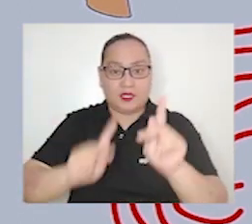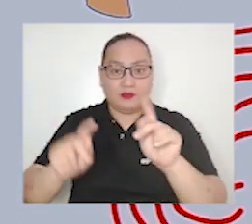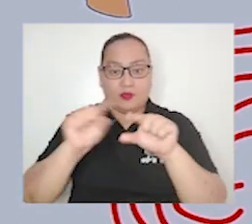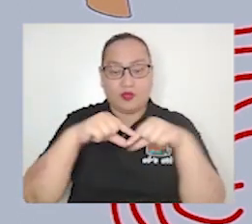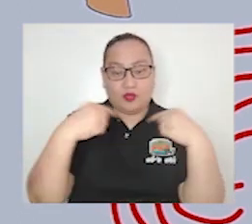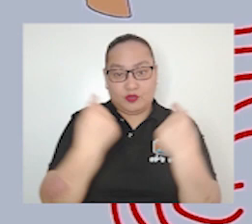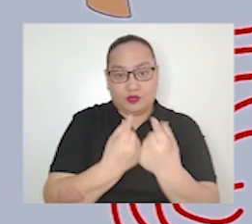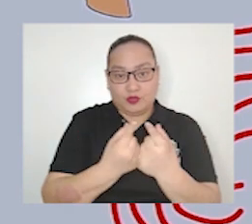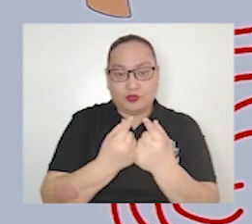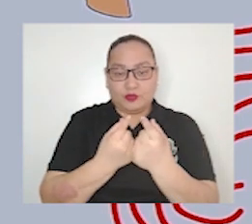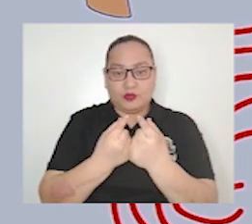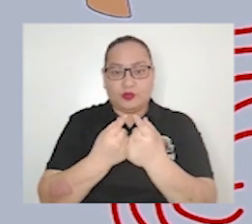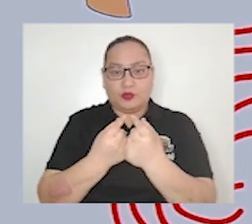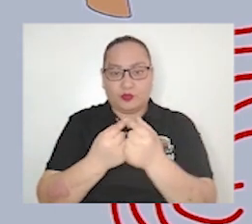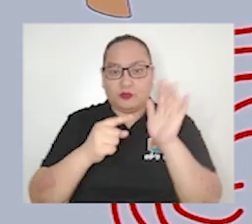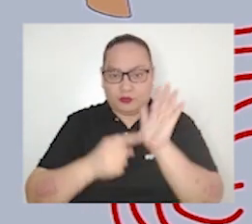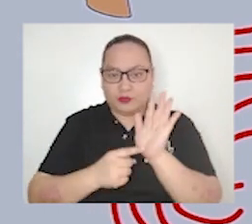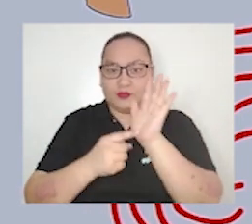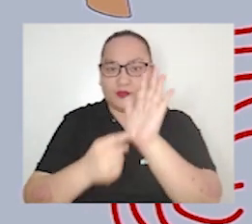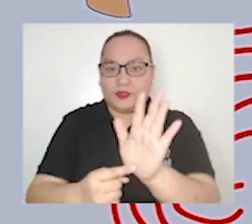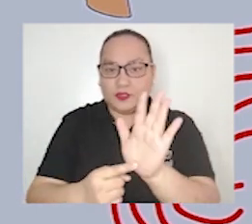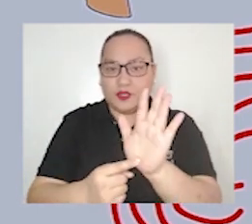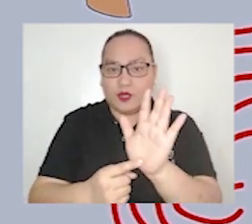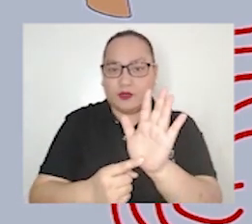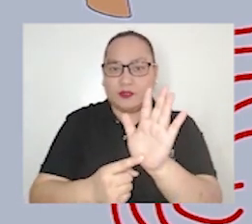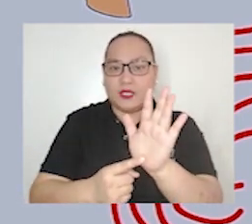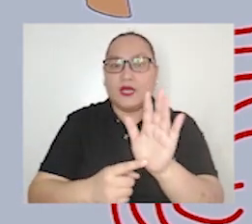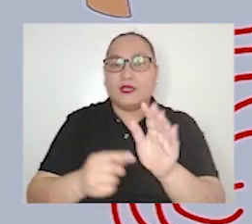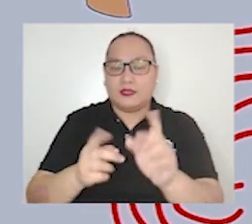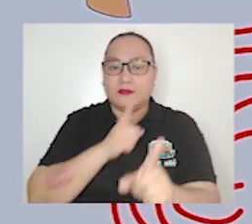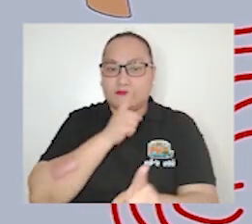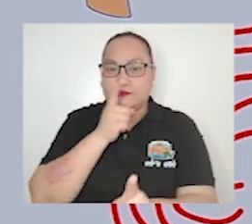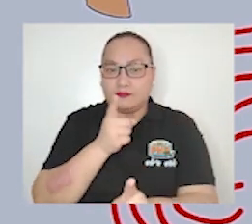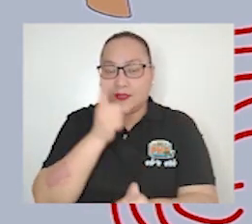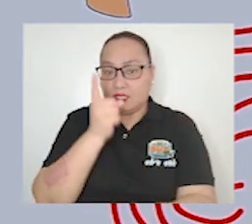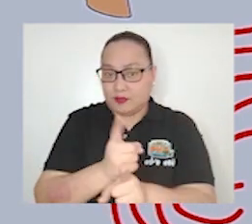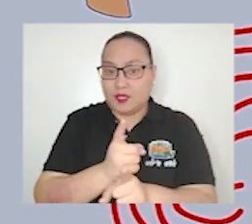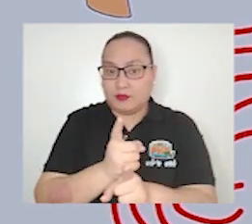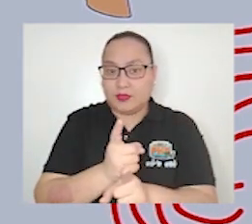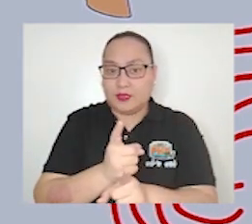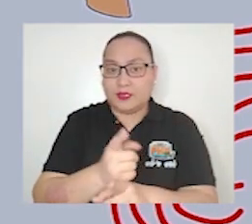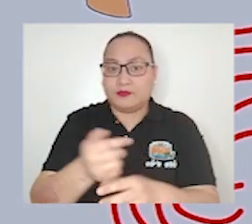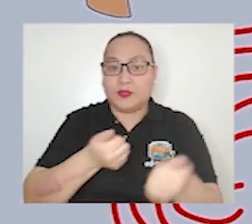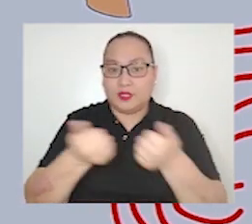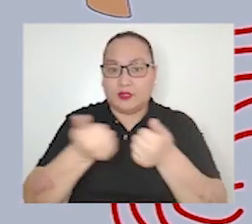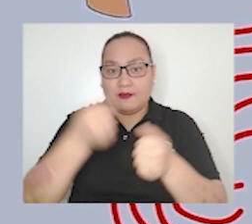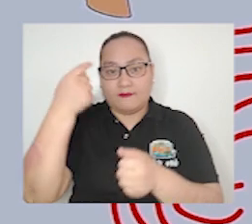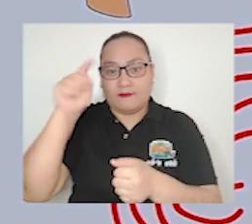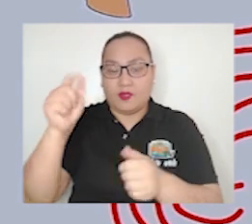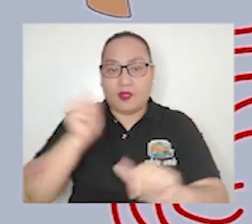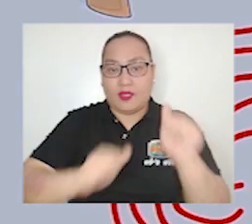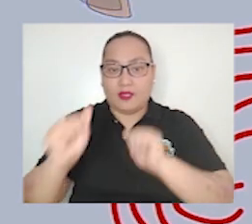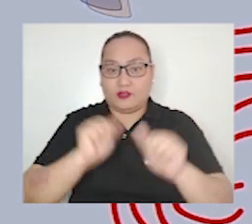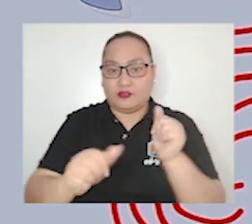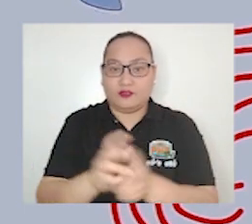reach out the attention of the proper authorities for action Isn't that that good?